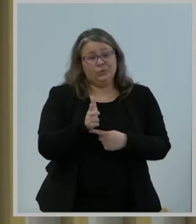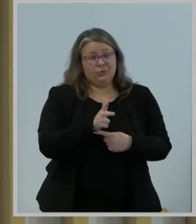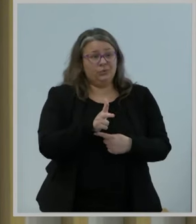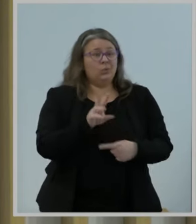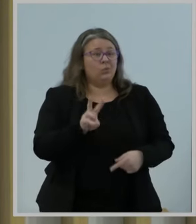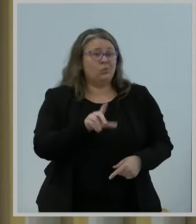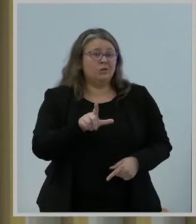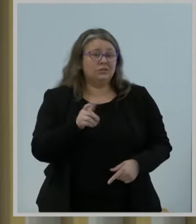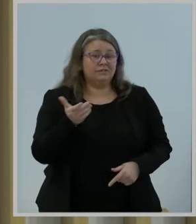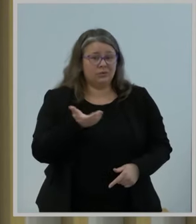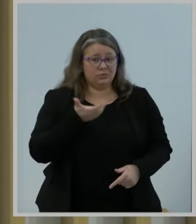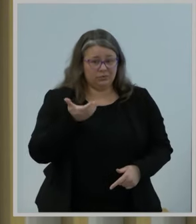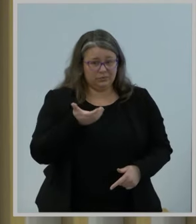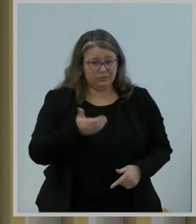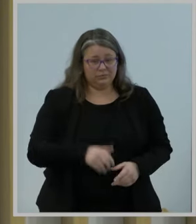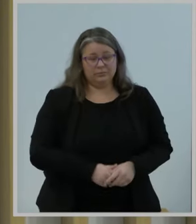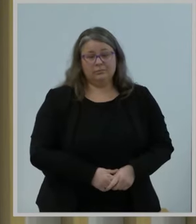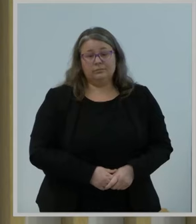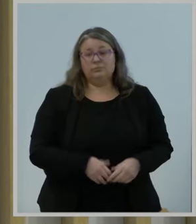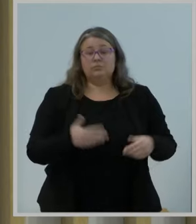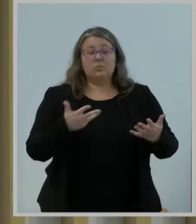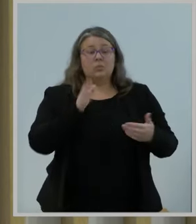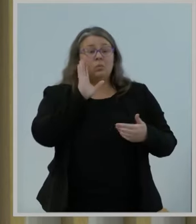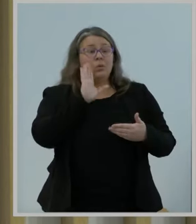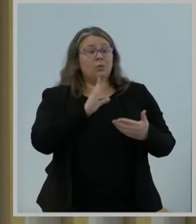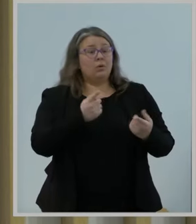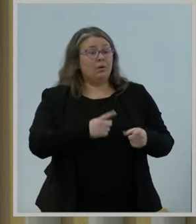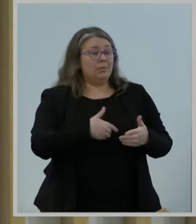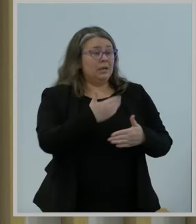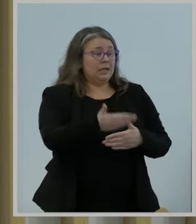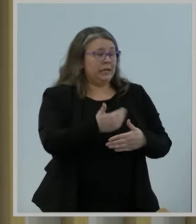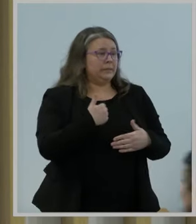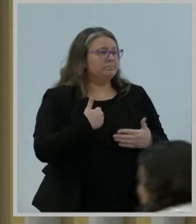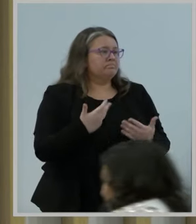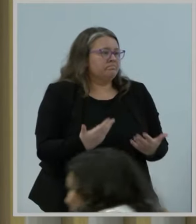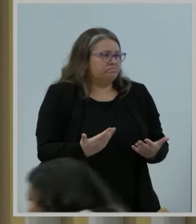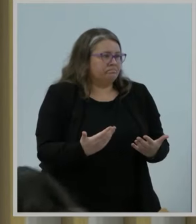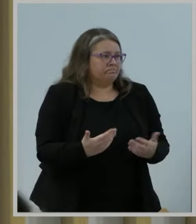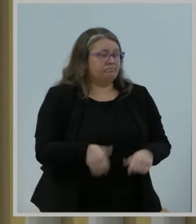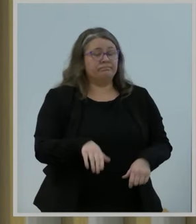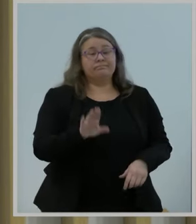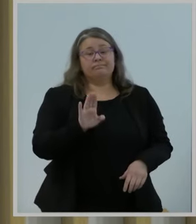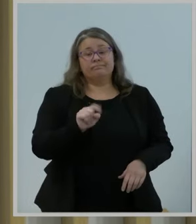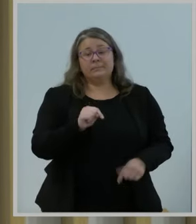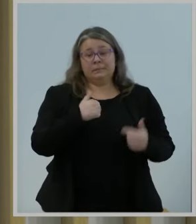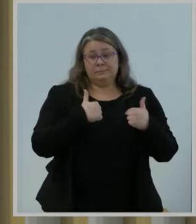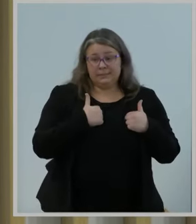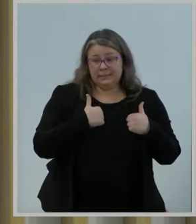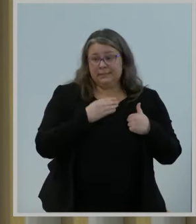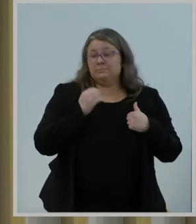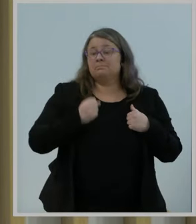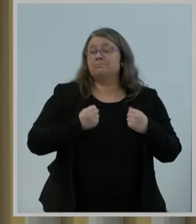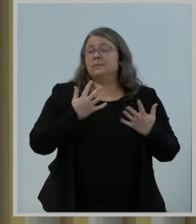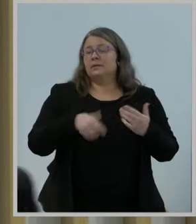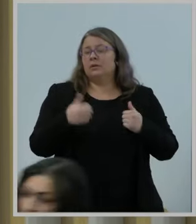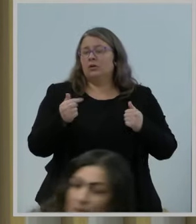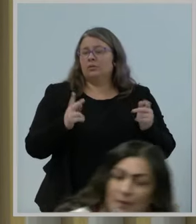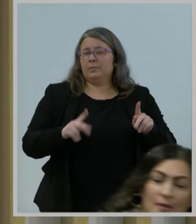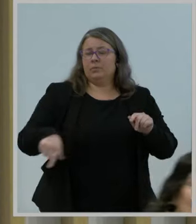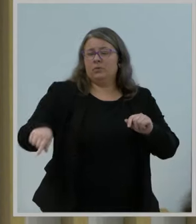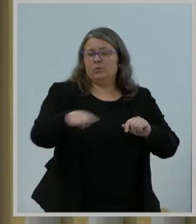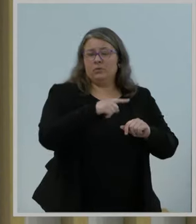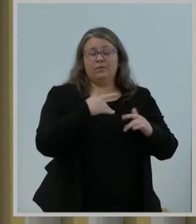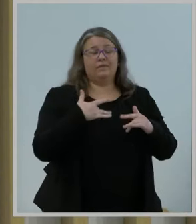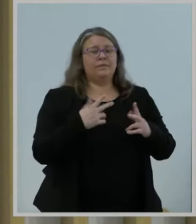people, including myself, feel uniquely vulnerable at this time. Because we see so much hatred in its